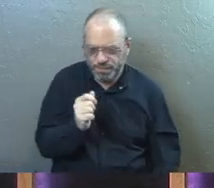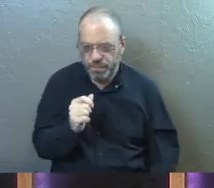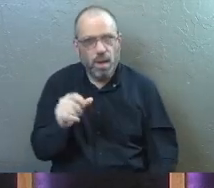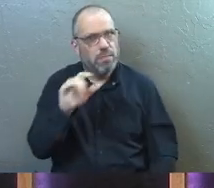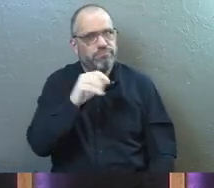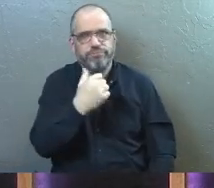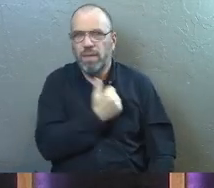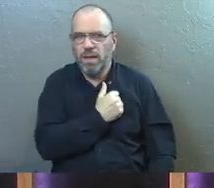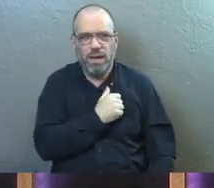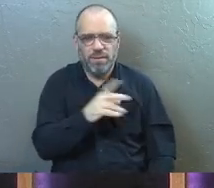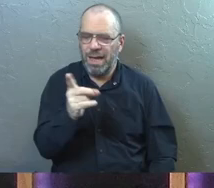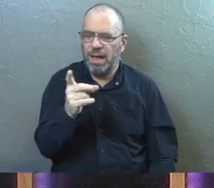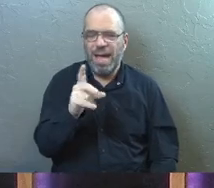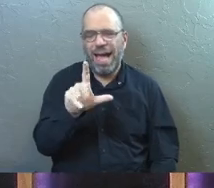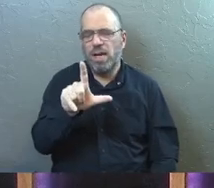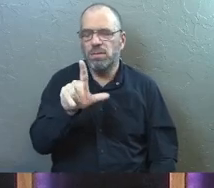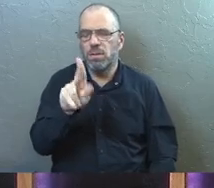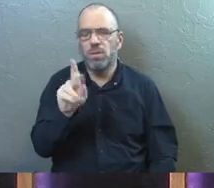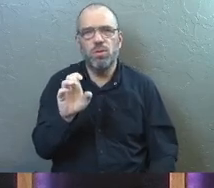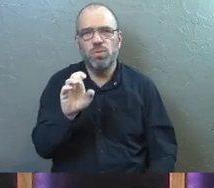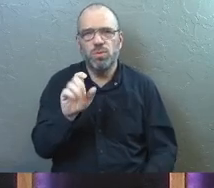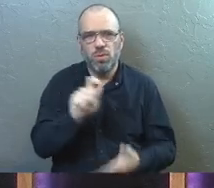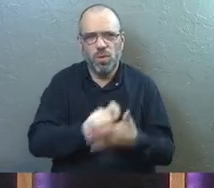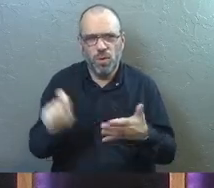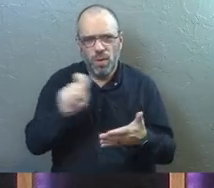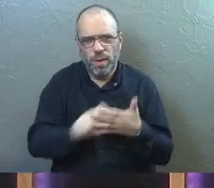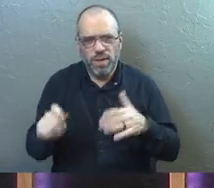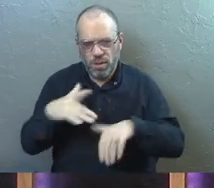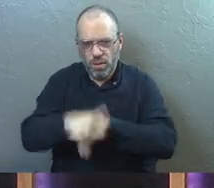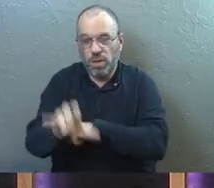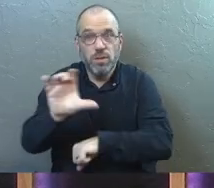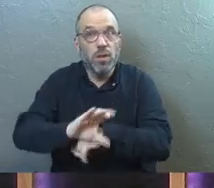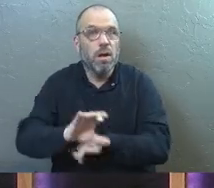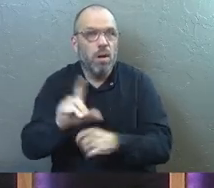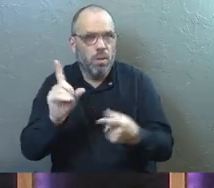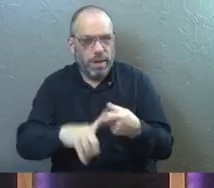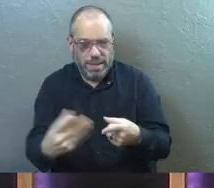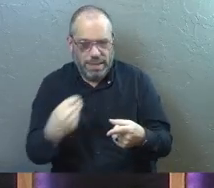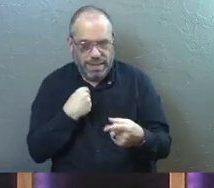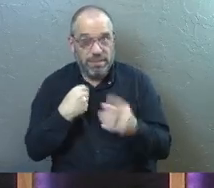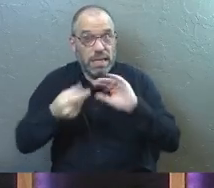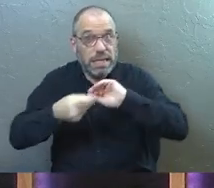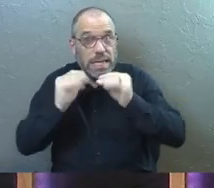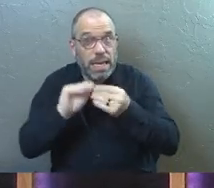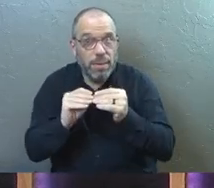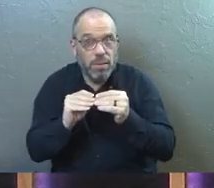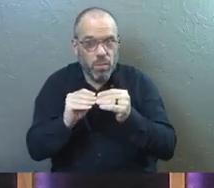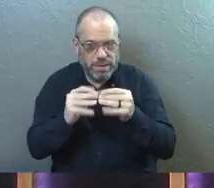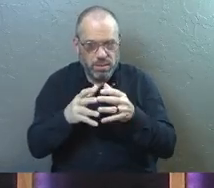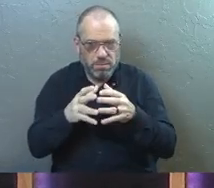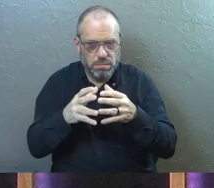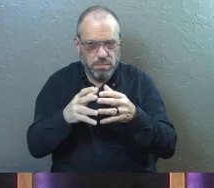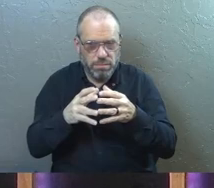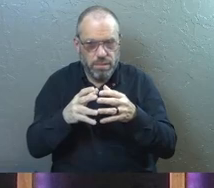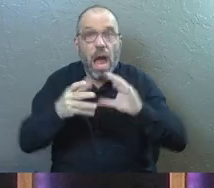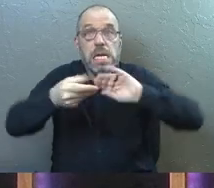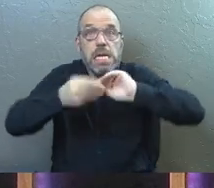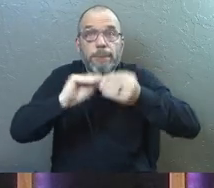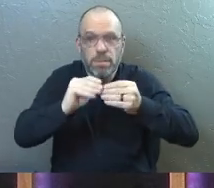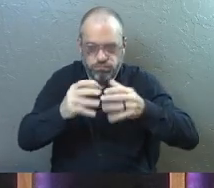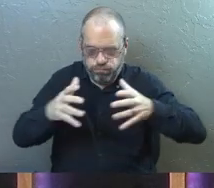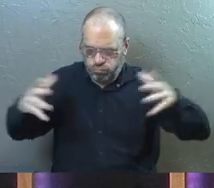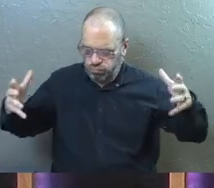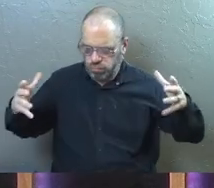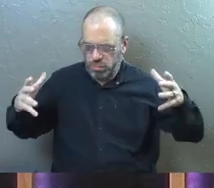I love that. Dr. Luke, as he recounts the birth of the early church, not only gives us the numbers, which is quantity, he also